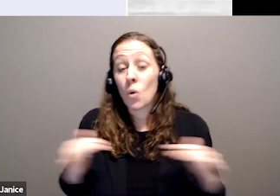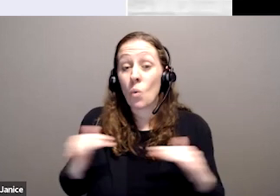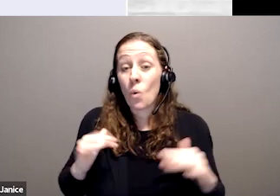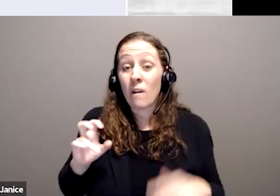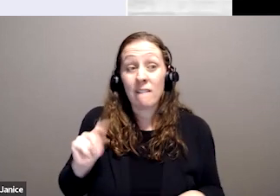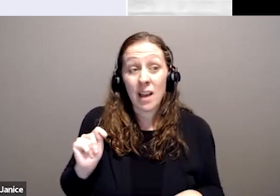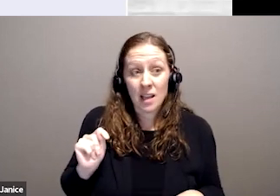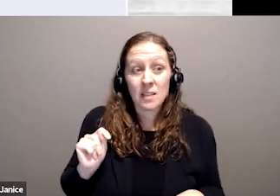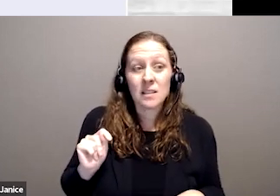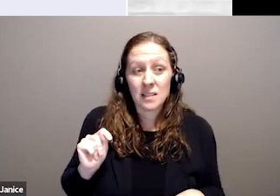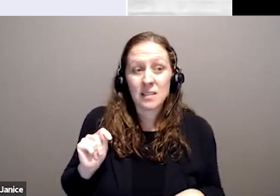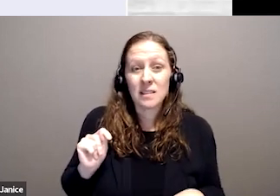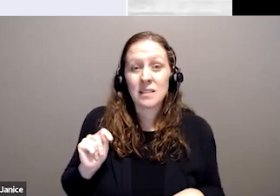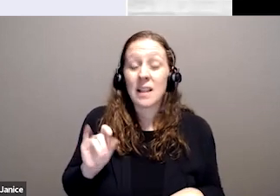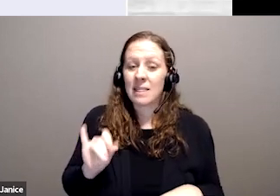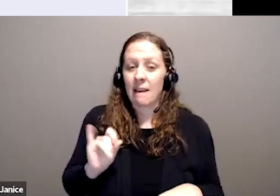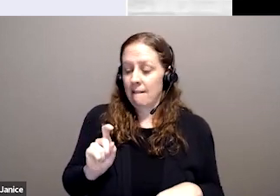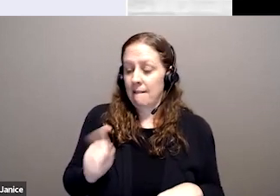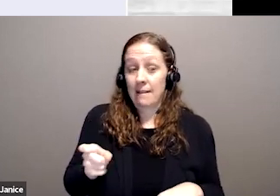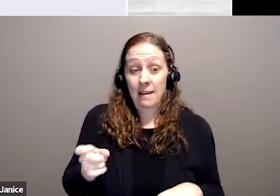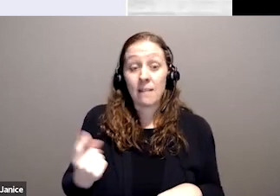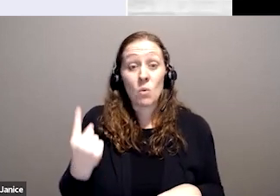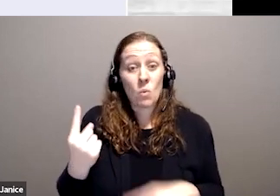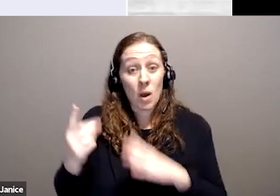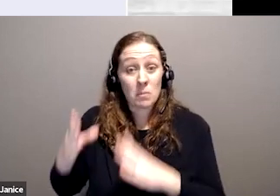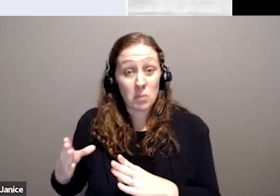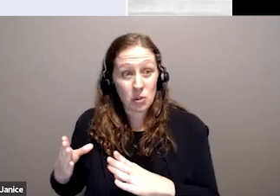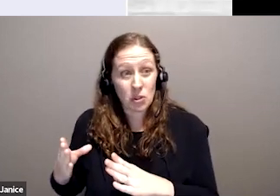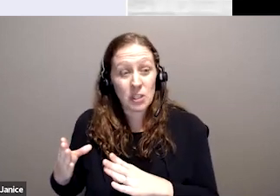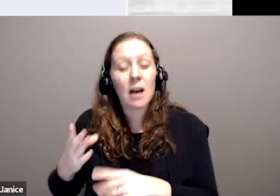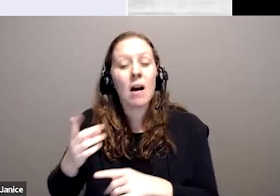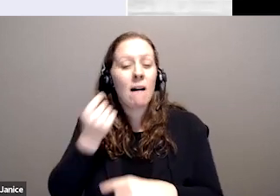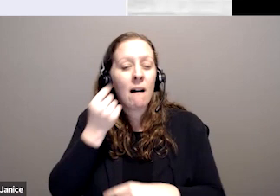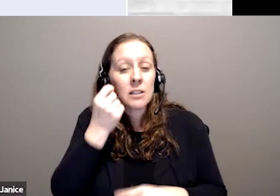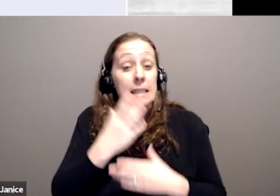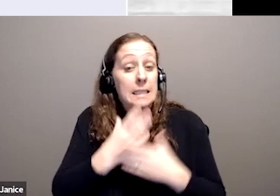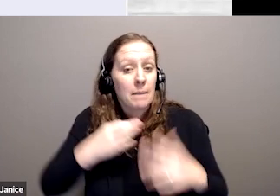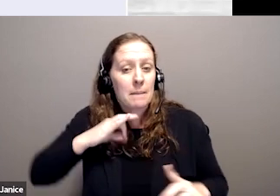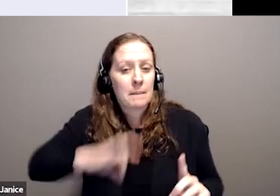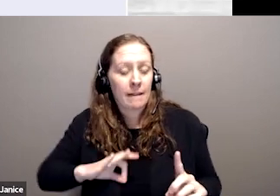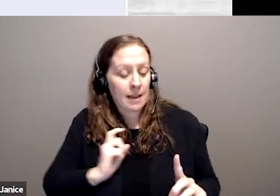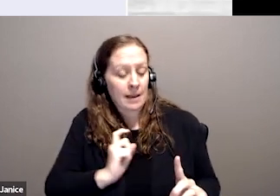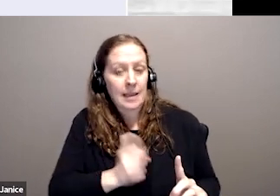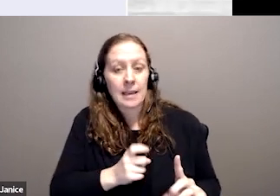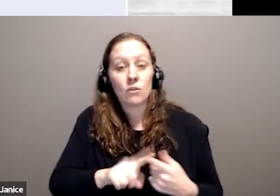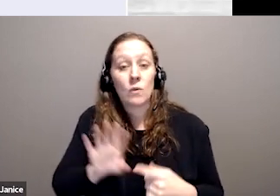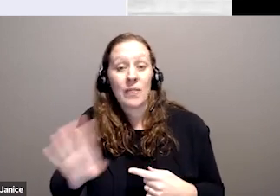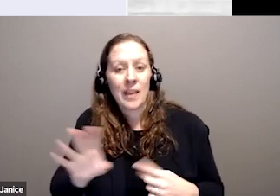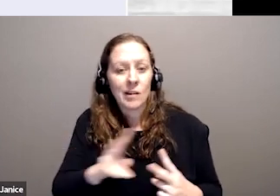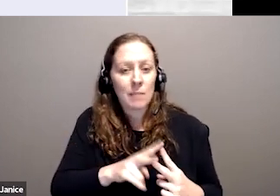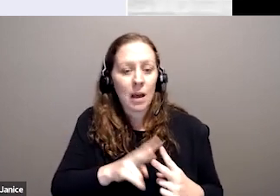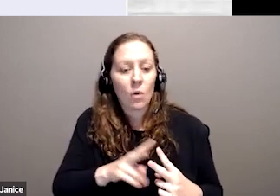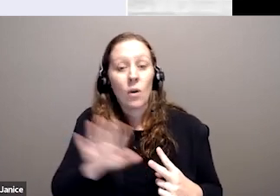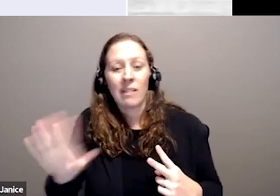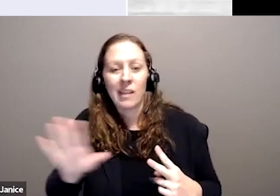benefits to a single person, but then also give some small benefits to spouses and other dependents.